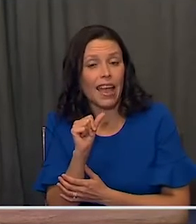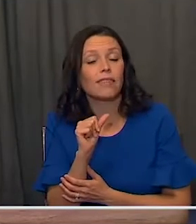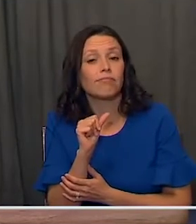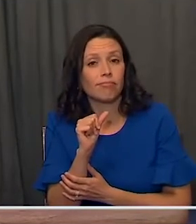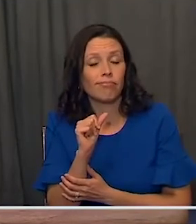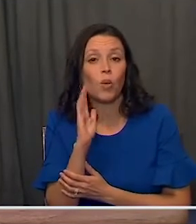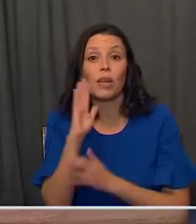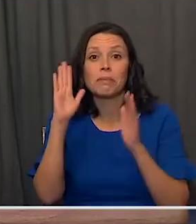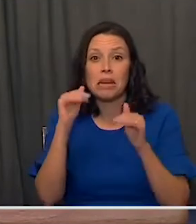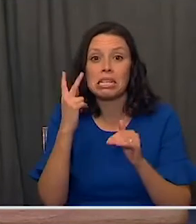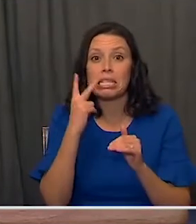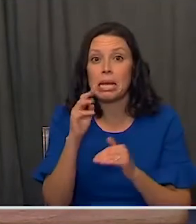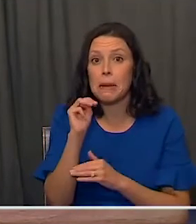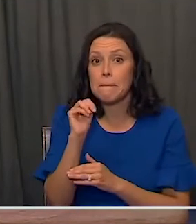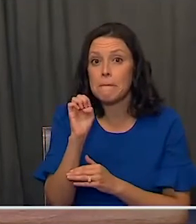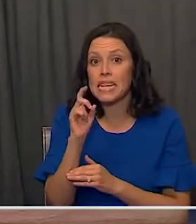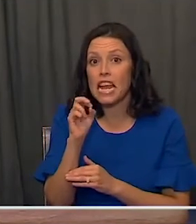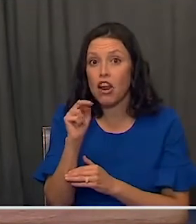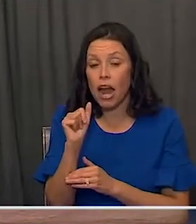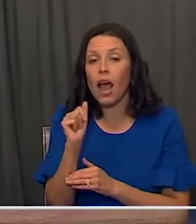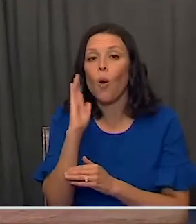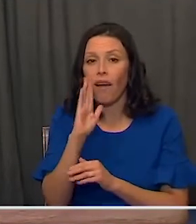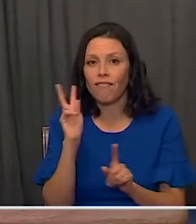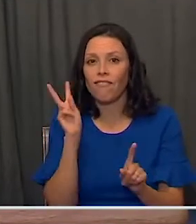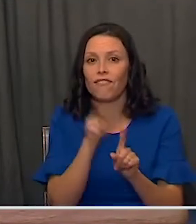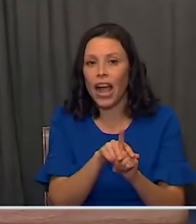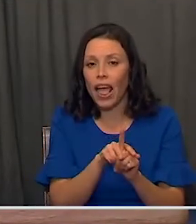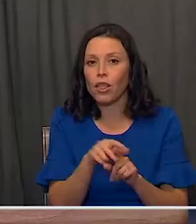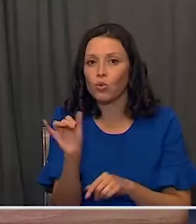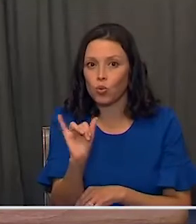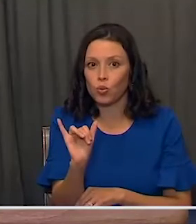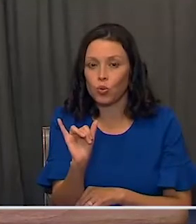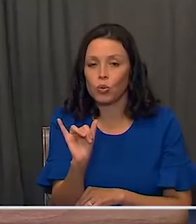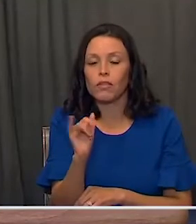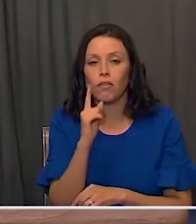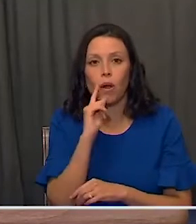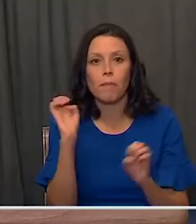We would expect to see Moderna filing soon also.